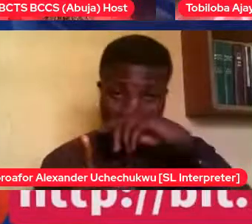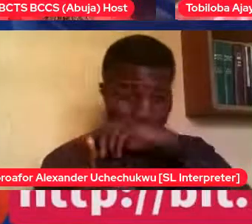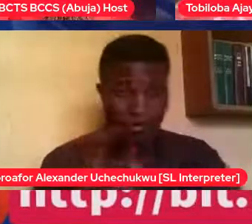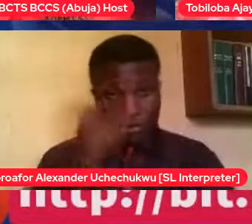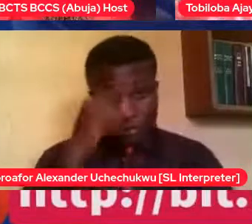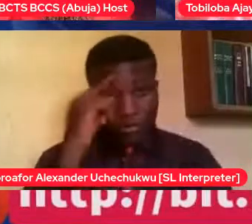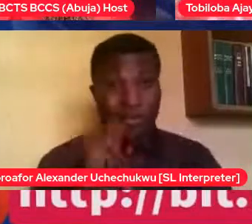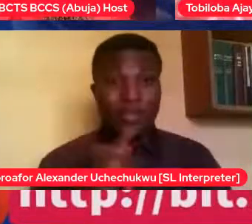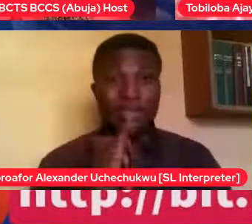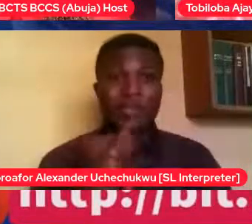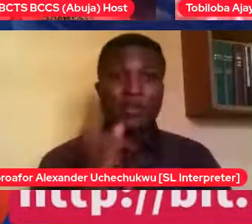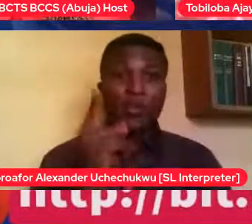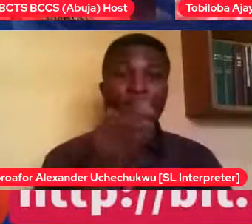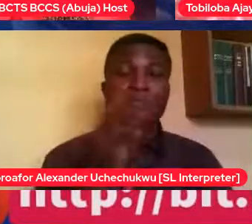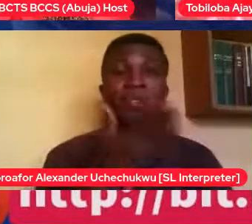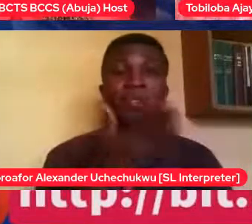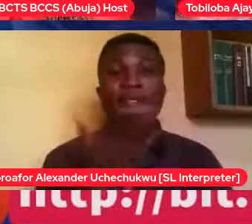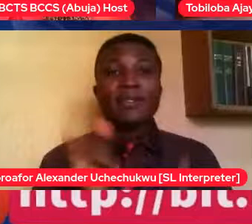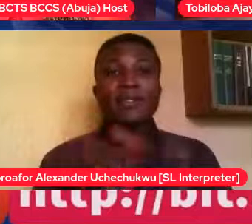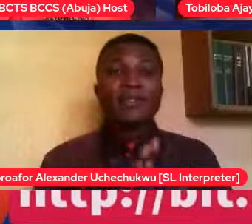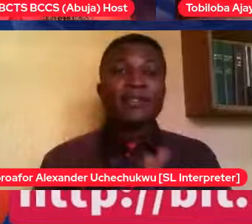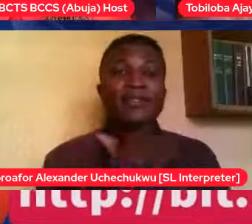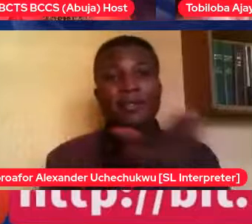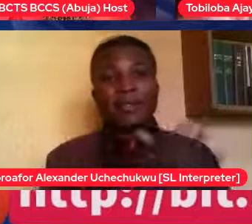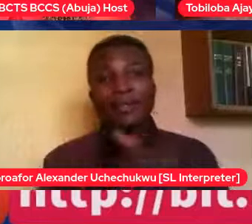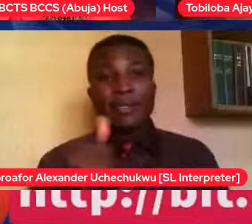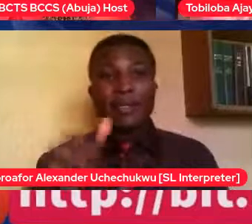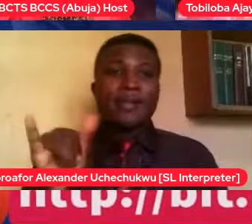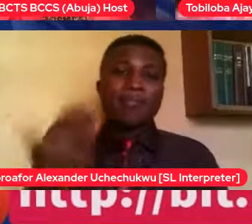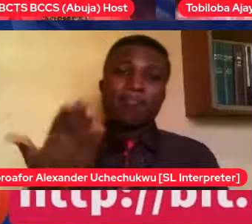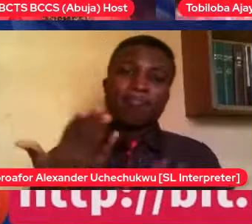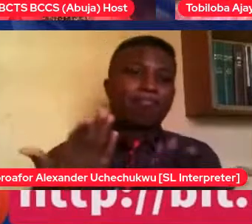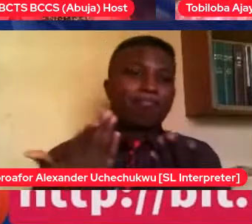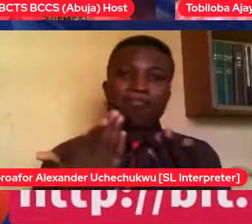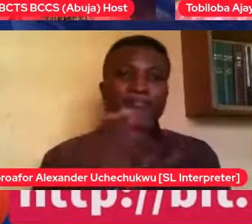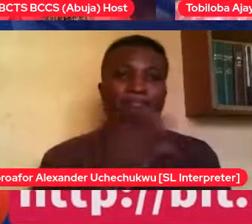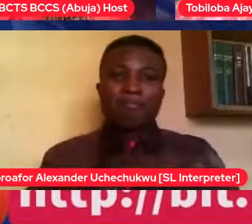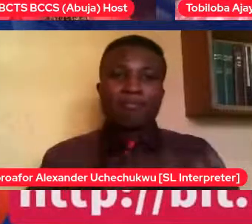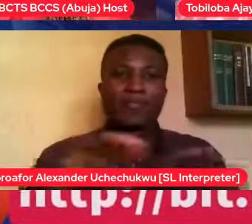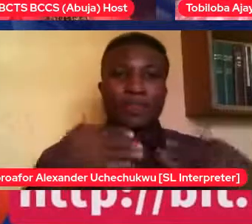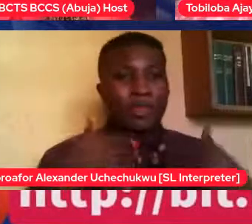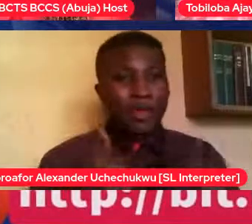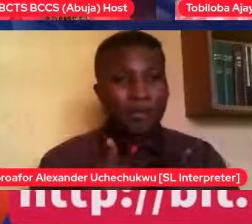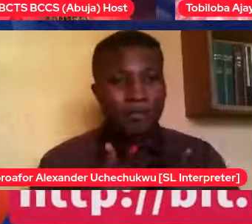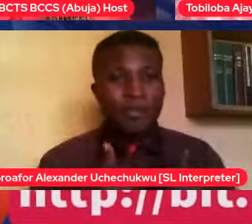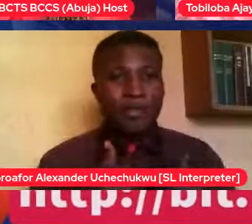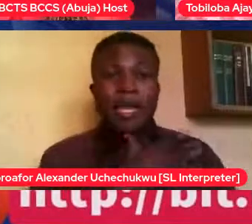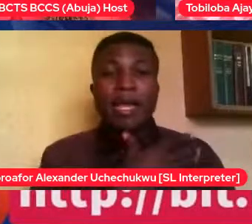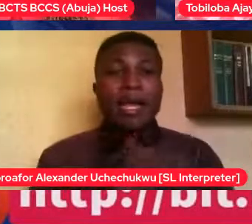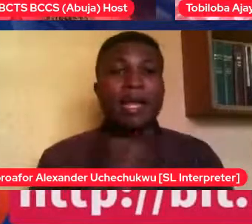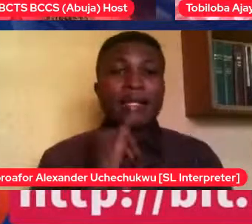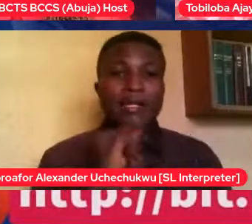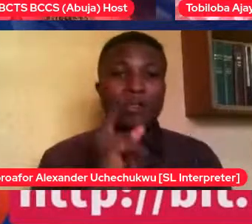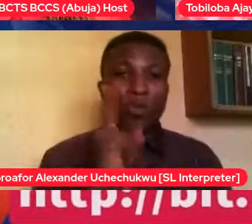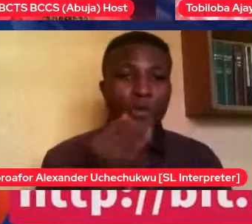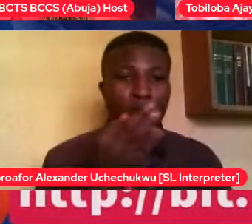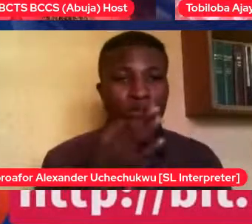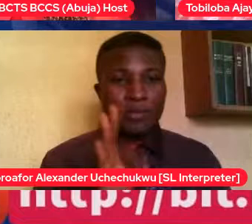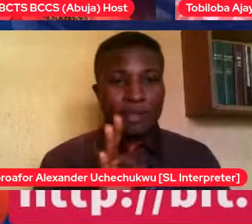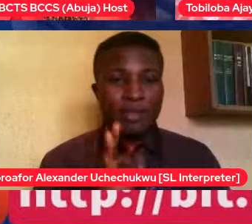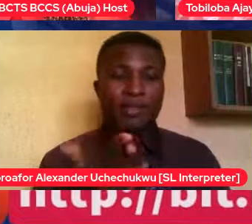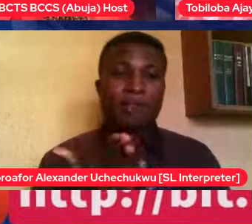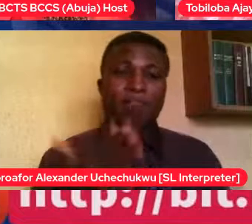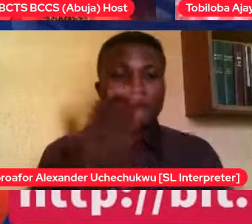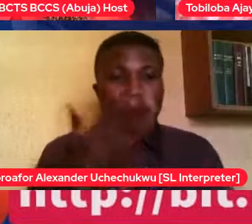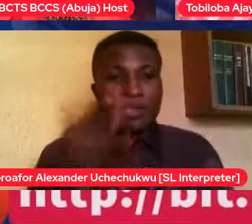and help Muniyi manage anything that has to do with relationships or interpersonal feelings that we may have. He started to display his